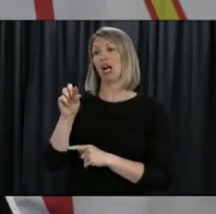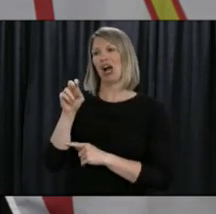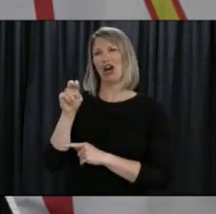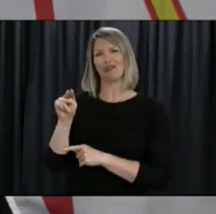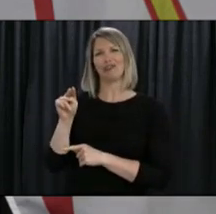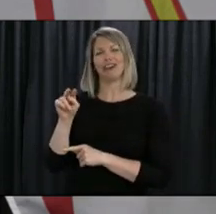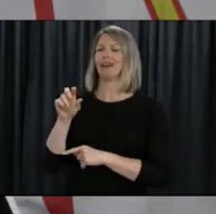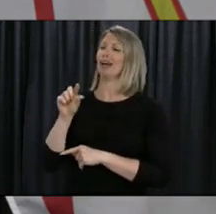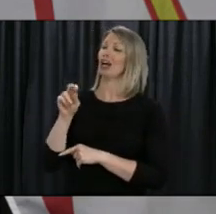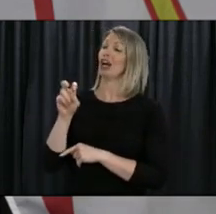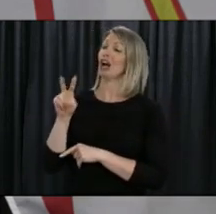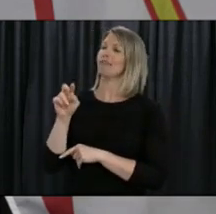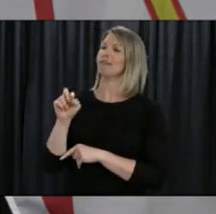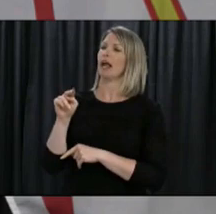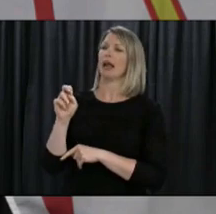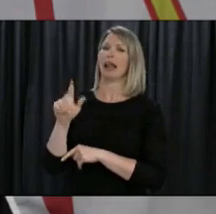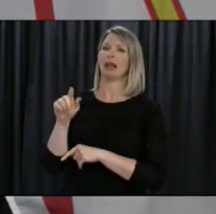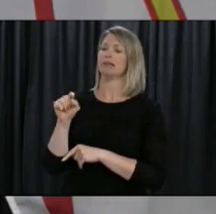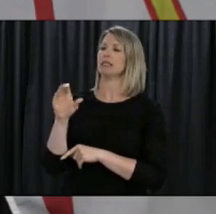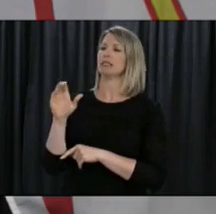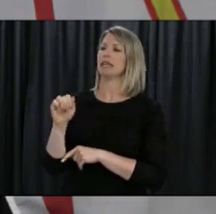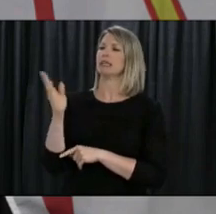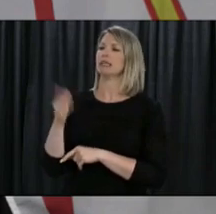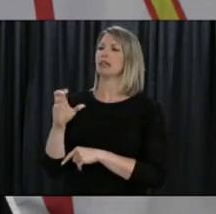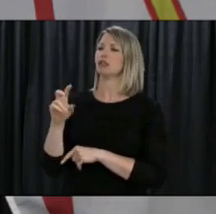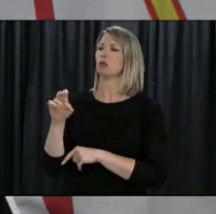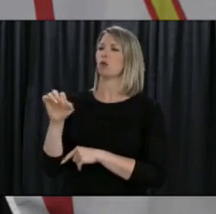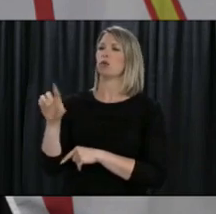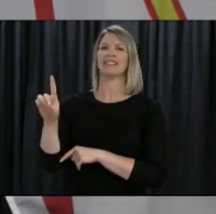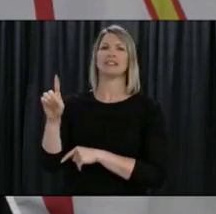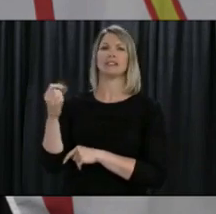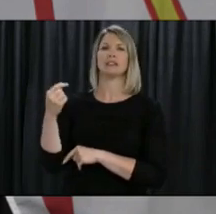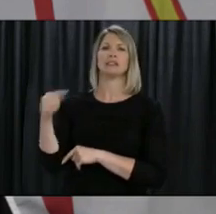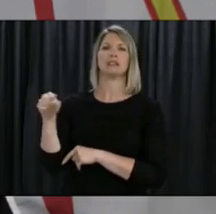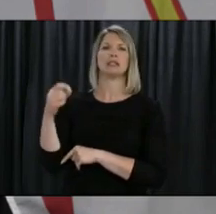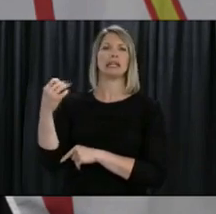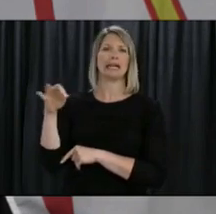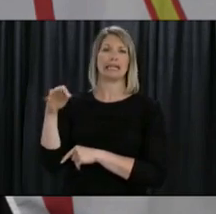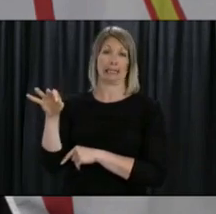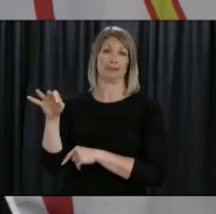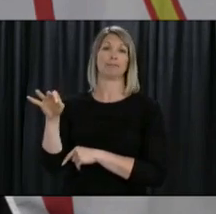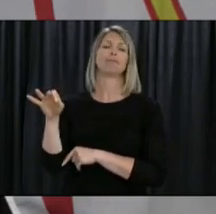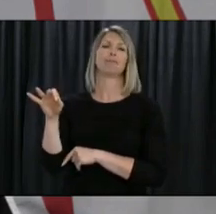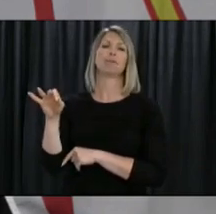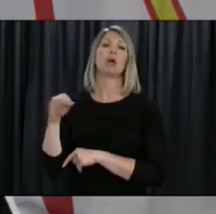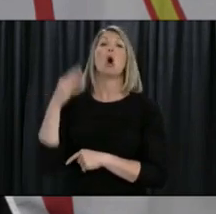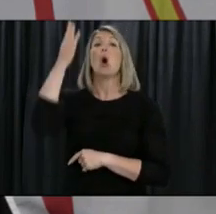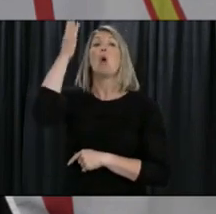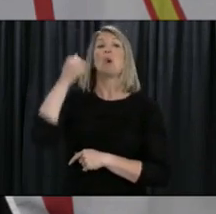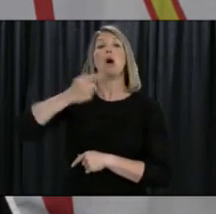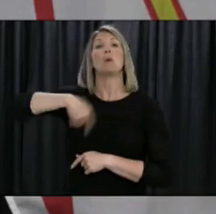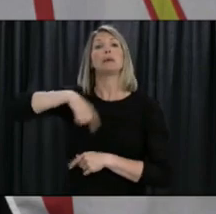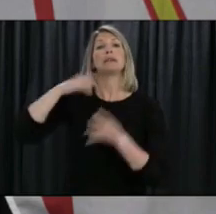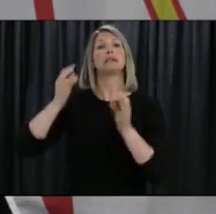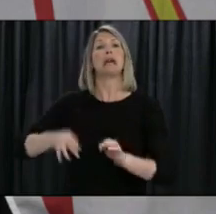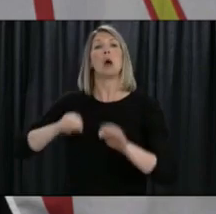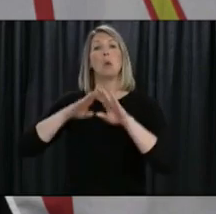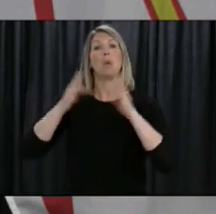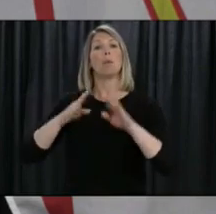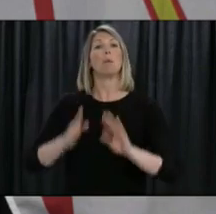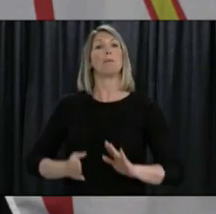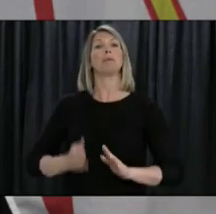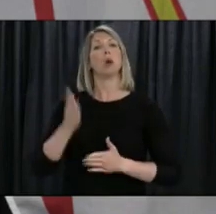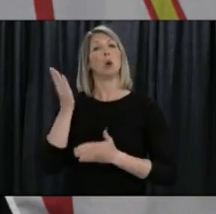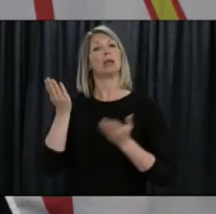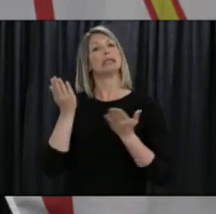Every decision made by public health is weighed carefully and thoughtfully, and ensuring your protection and that of your loved ones remains our top